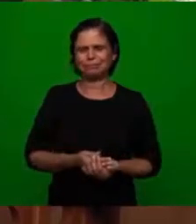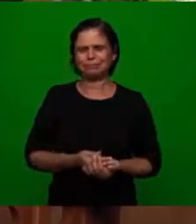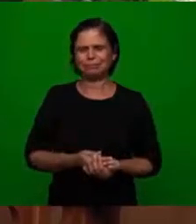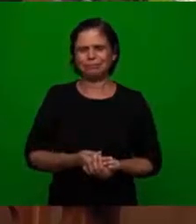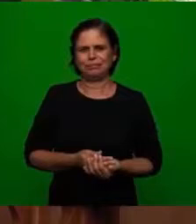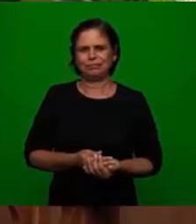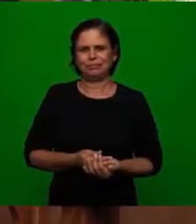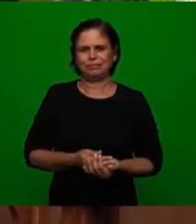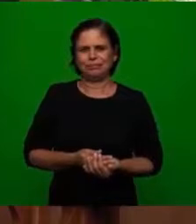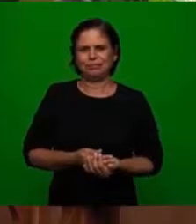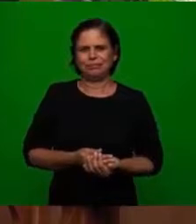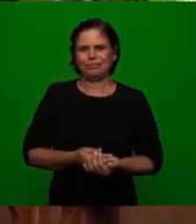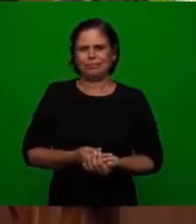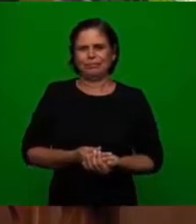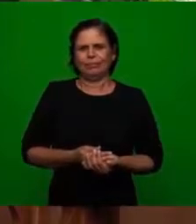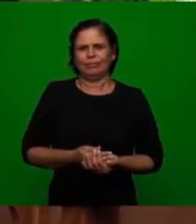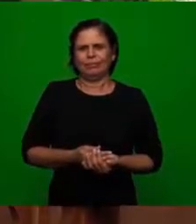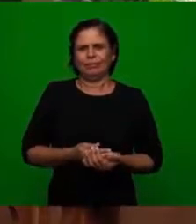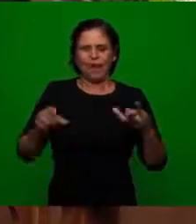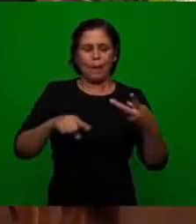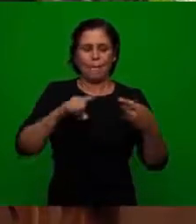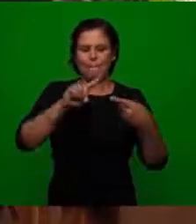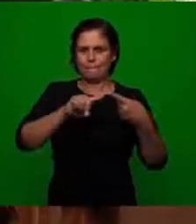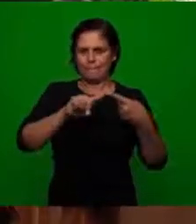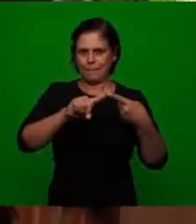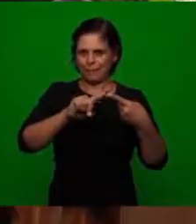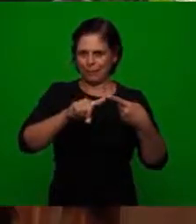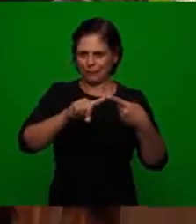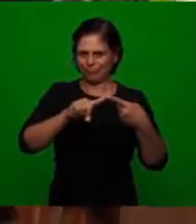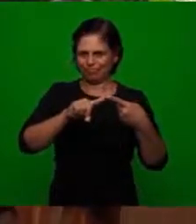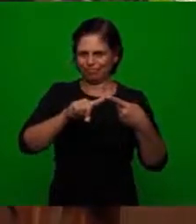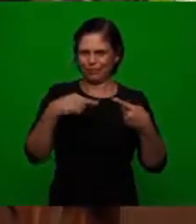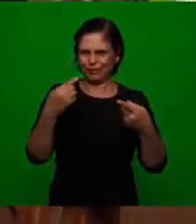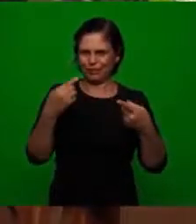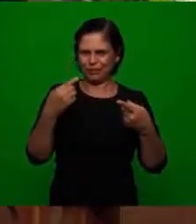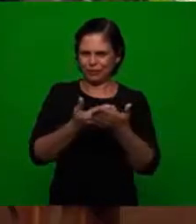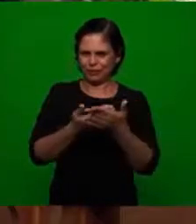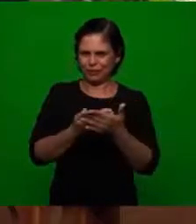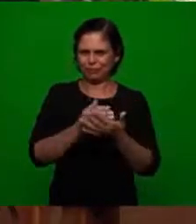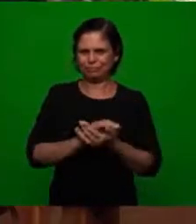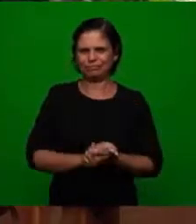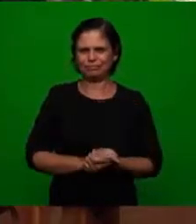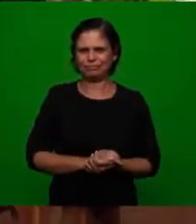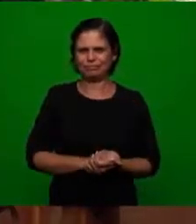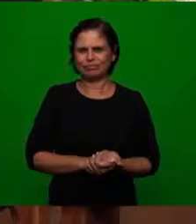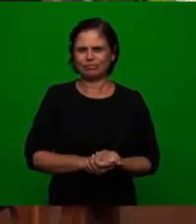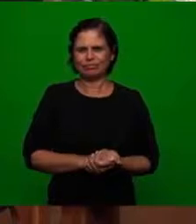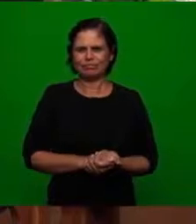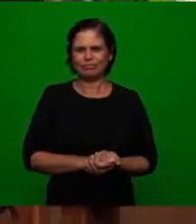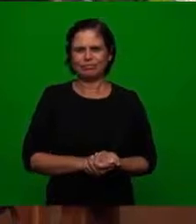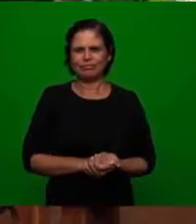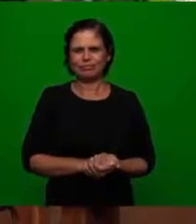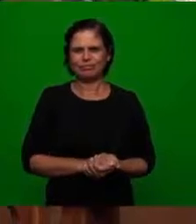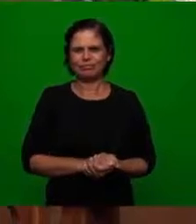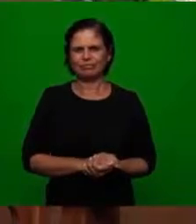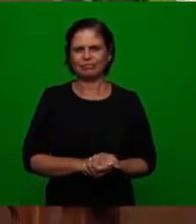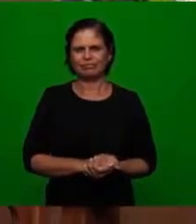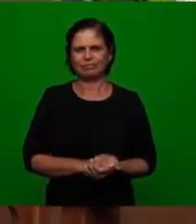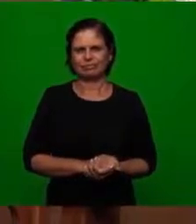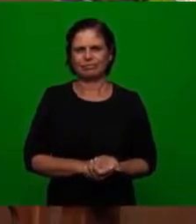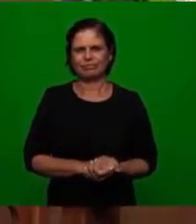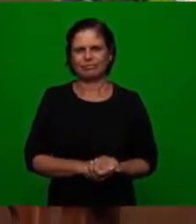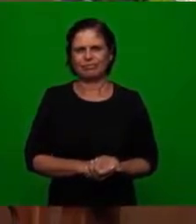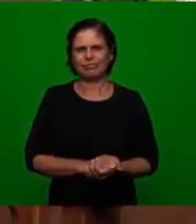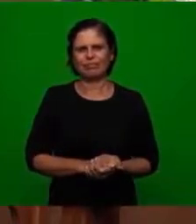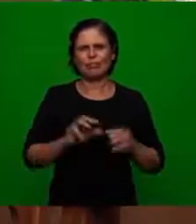in relation to one of the first themes of the reformation so we are going to see here